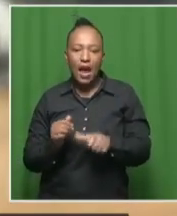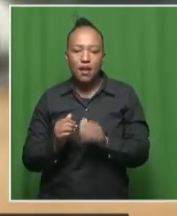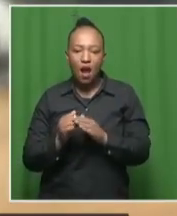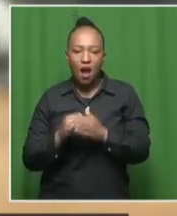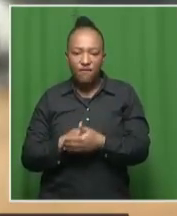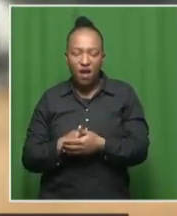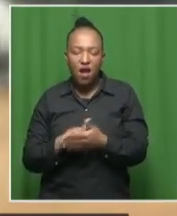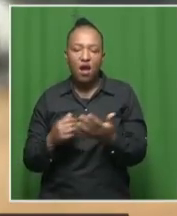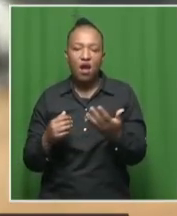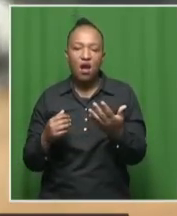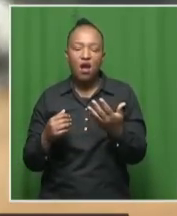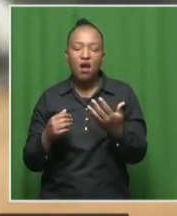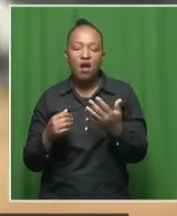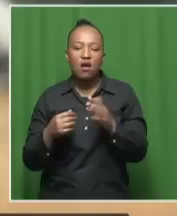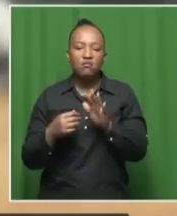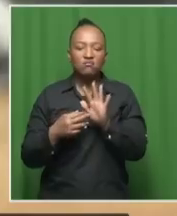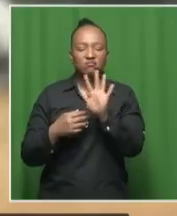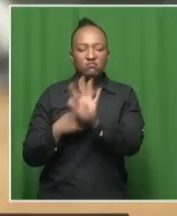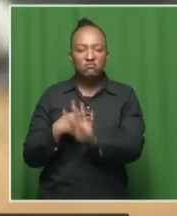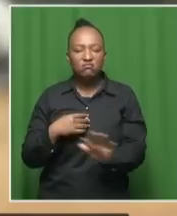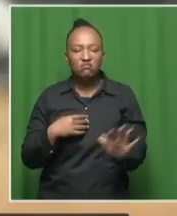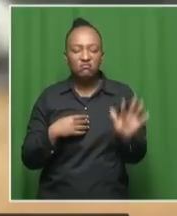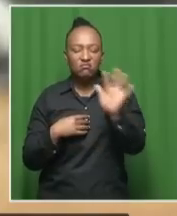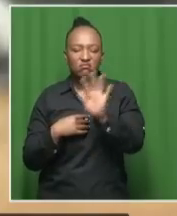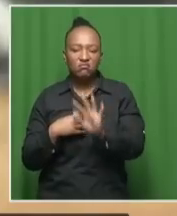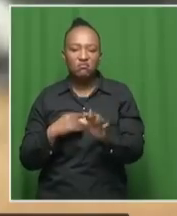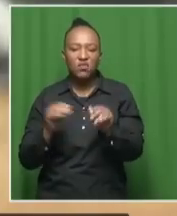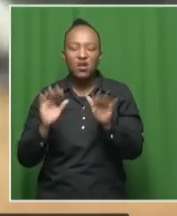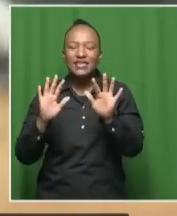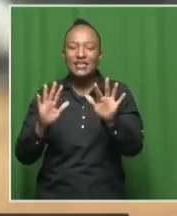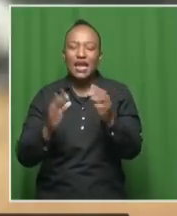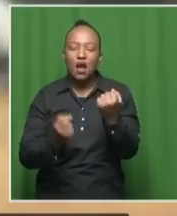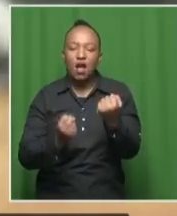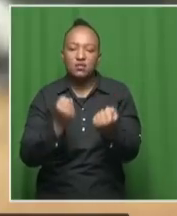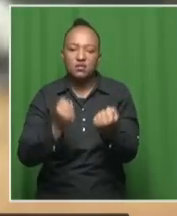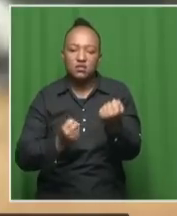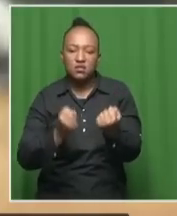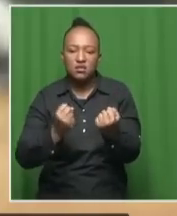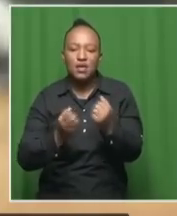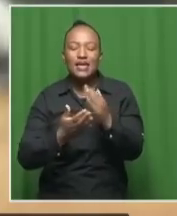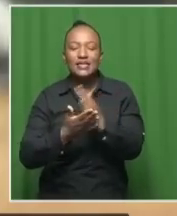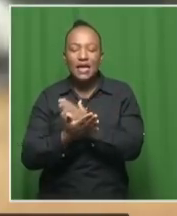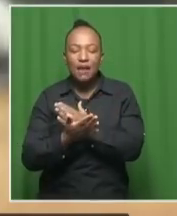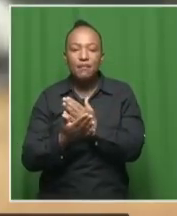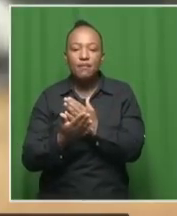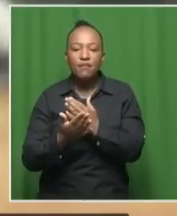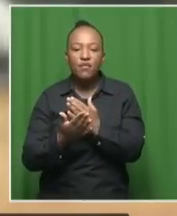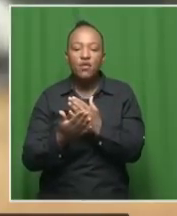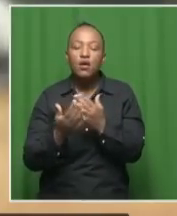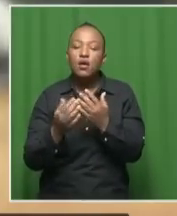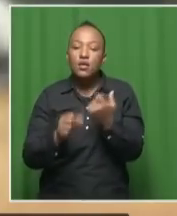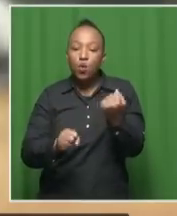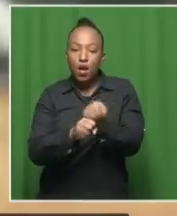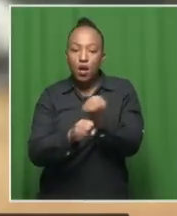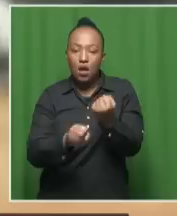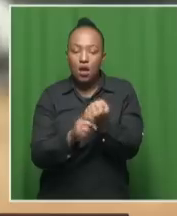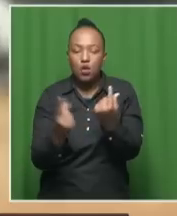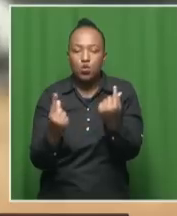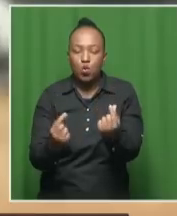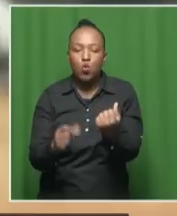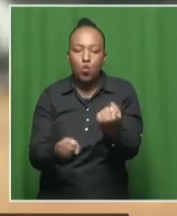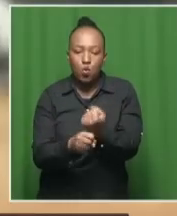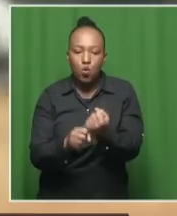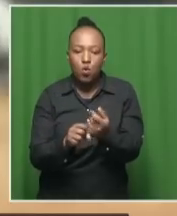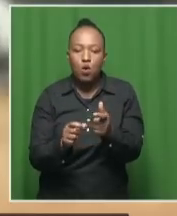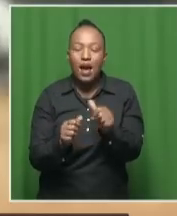POPs. You had, last minute, think about 10 cars or so. But some of the guys, they were actually doing the work in terms of